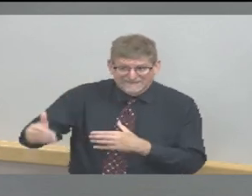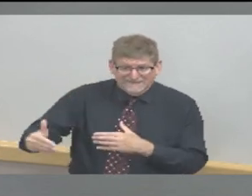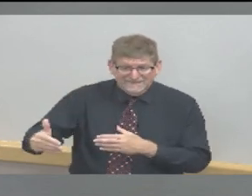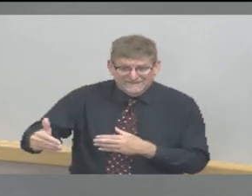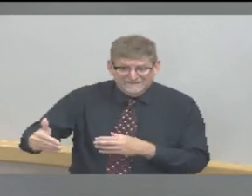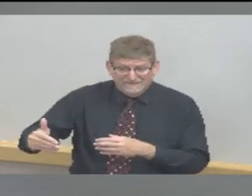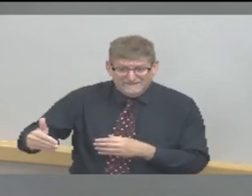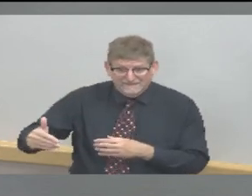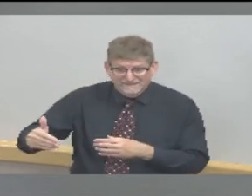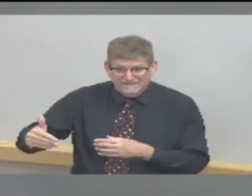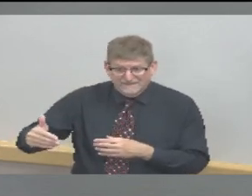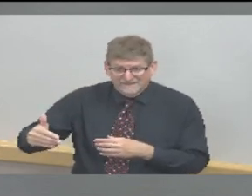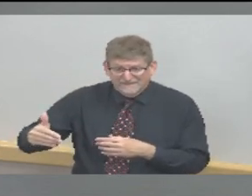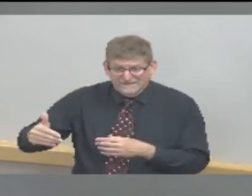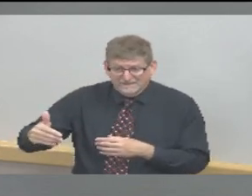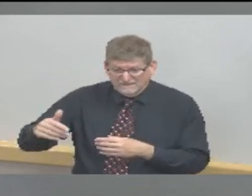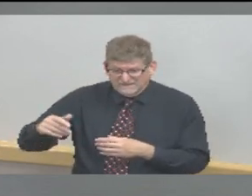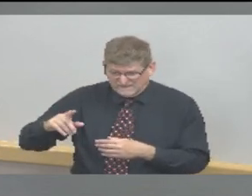social distance?